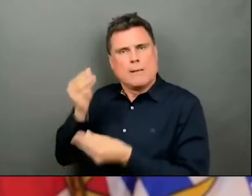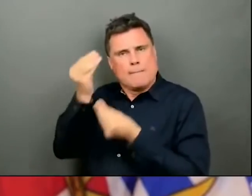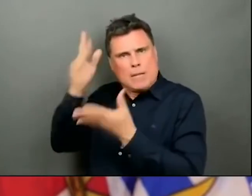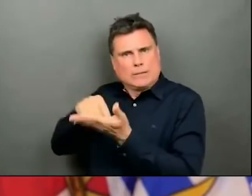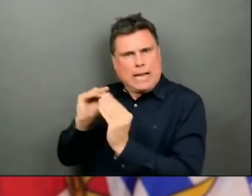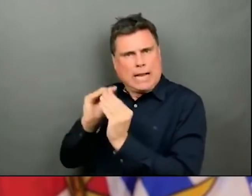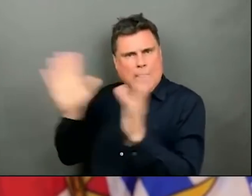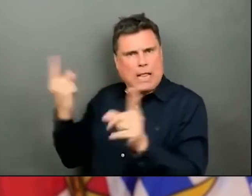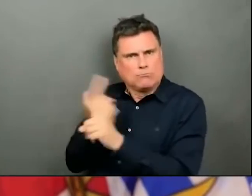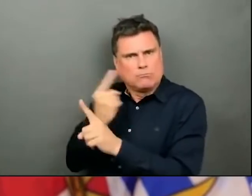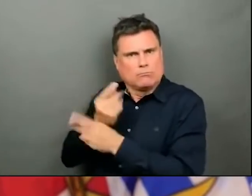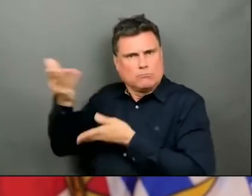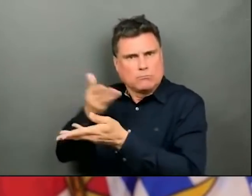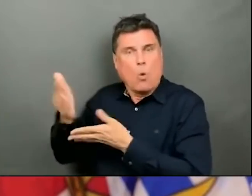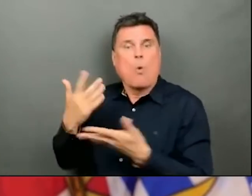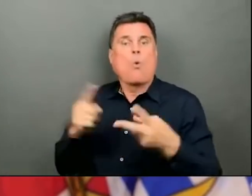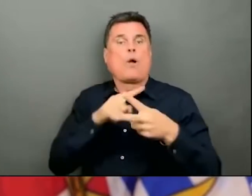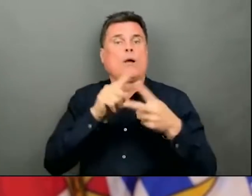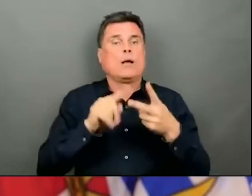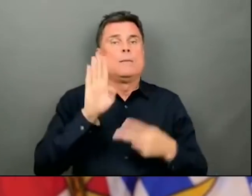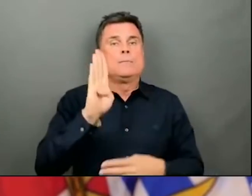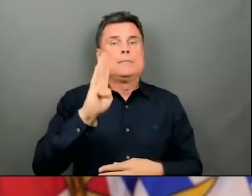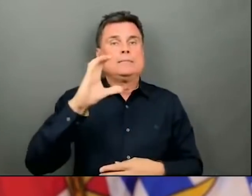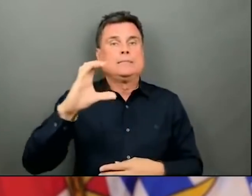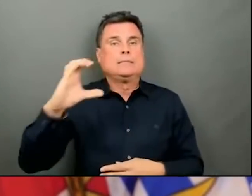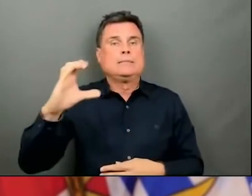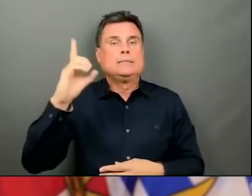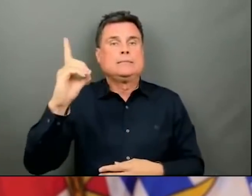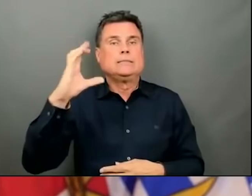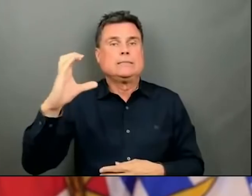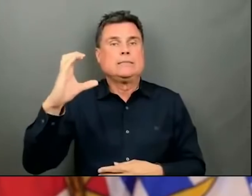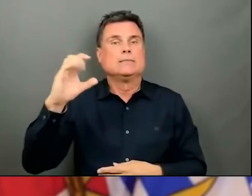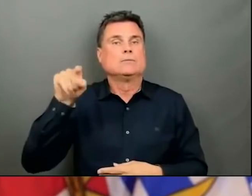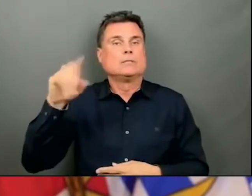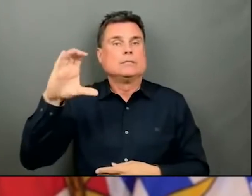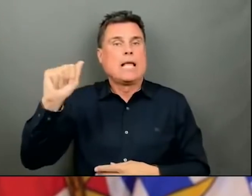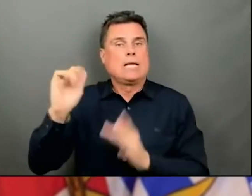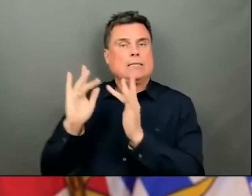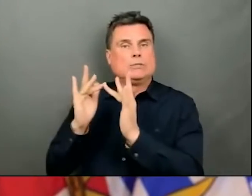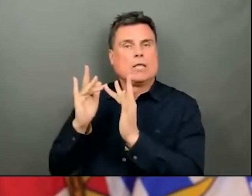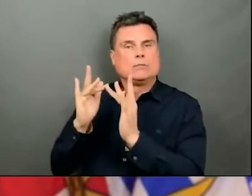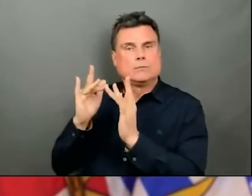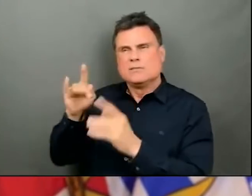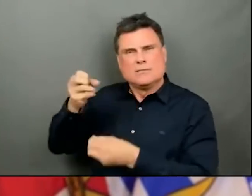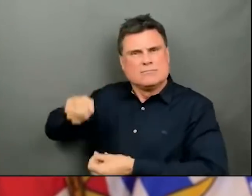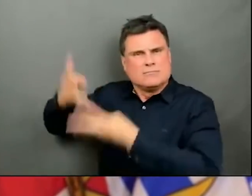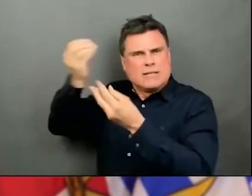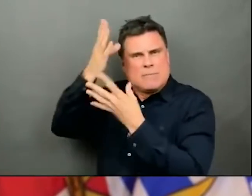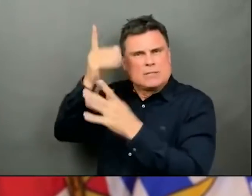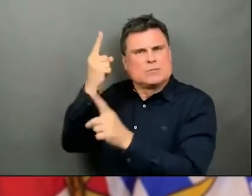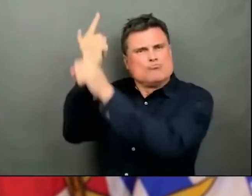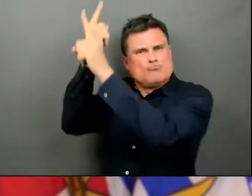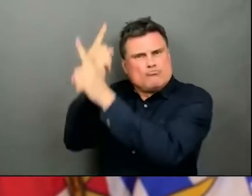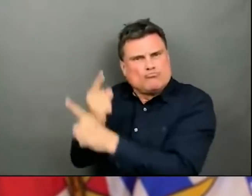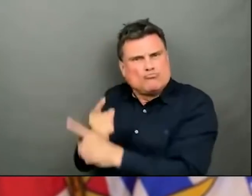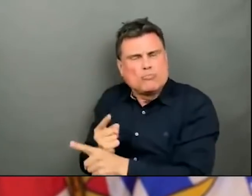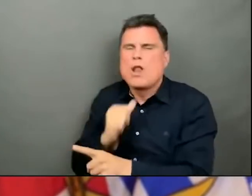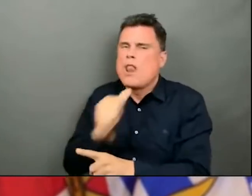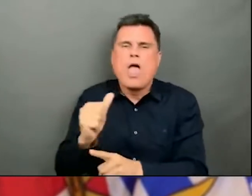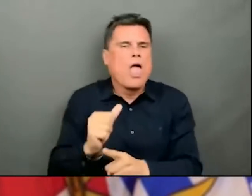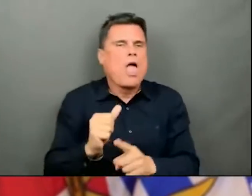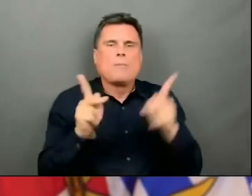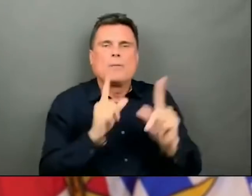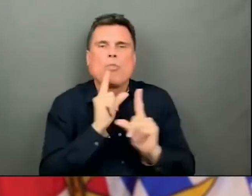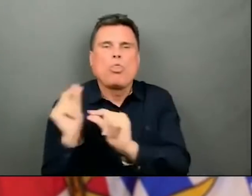about risk of vaccines, what's in the vaccine, vaccine, and, of course, the risk of COVID-19. With each person vaccinated,